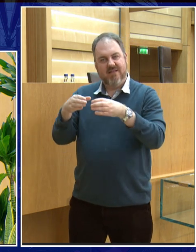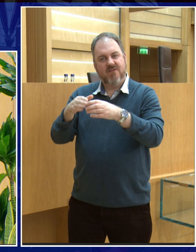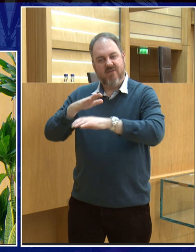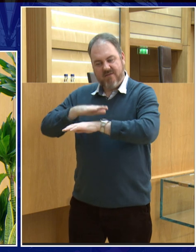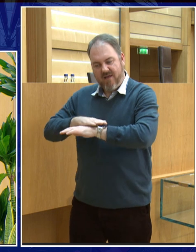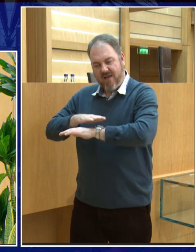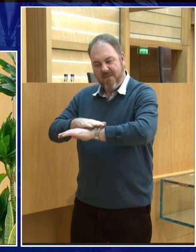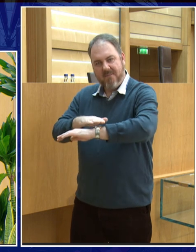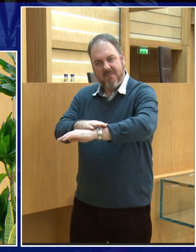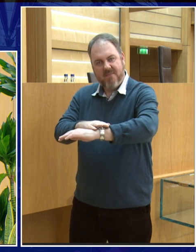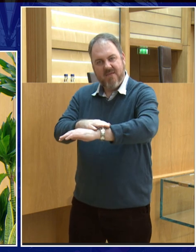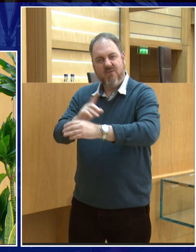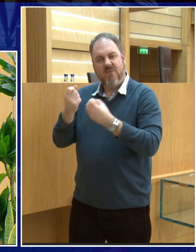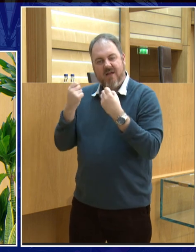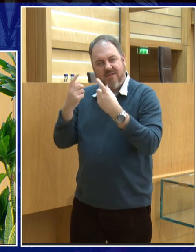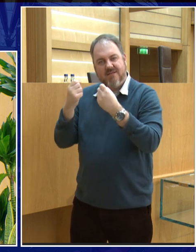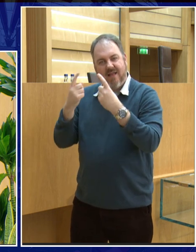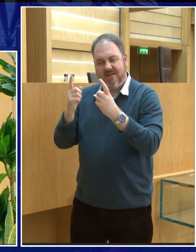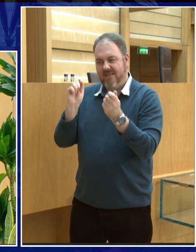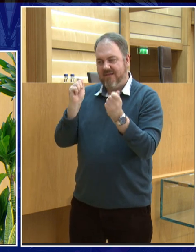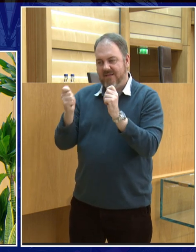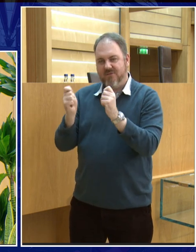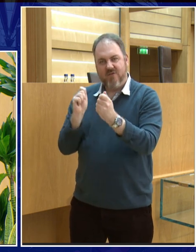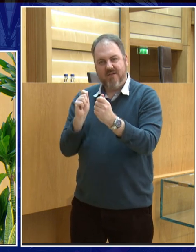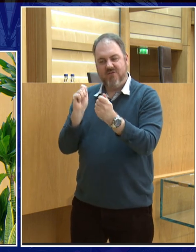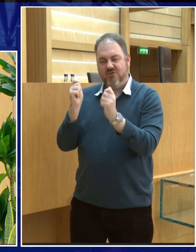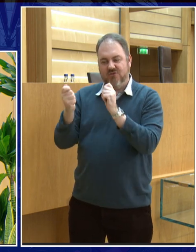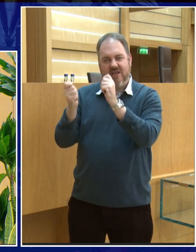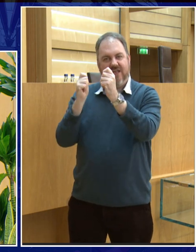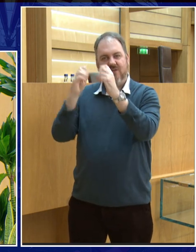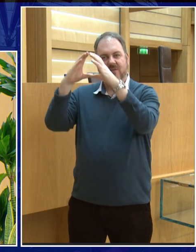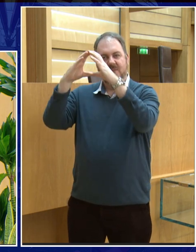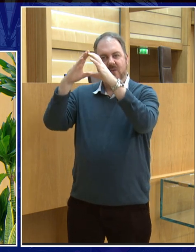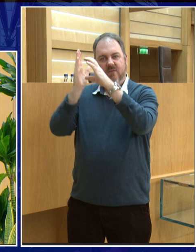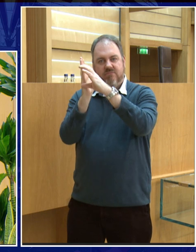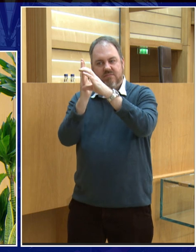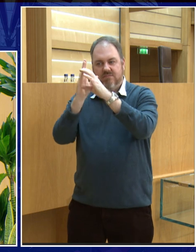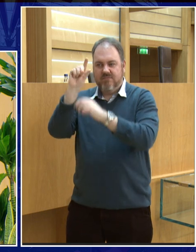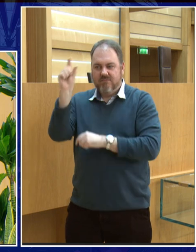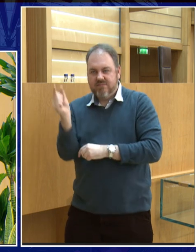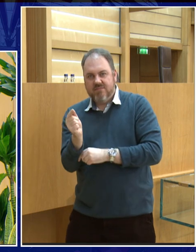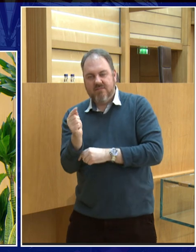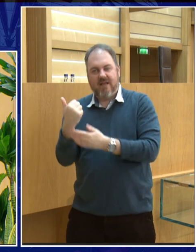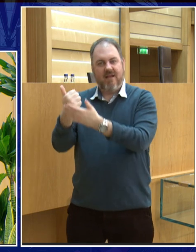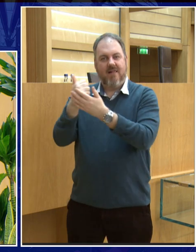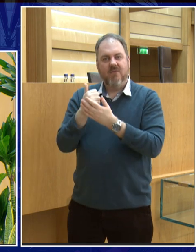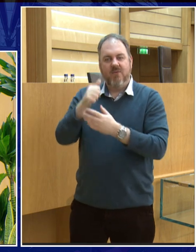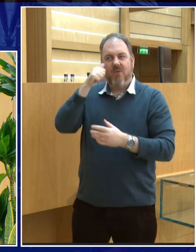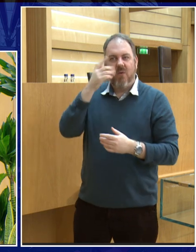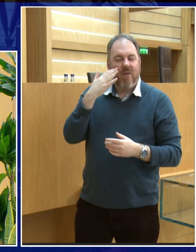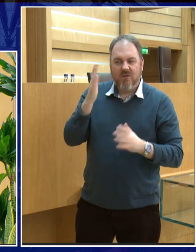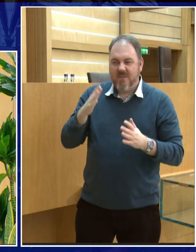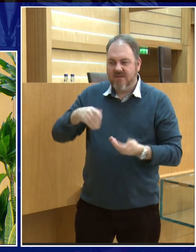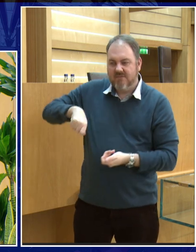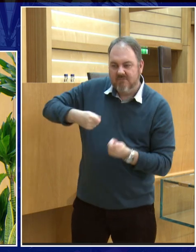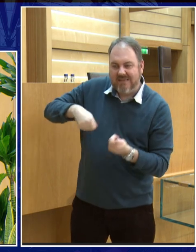looking at and understanding the phases of the moon to try and keep track of time, to try and see, you know, when the seasons were going to change, when to plant things, when to do